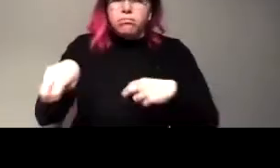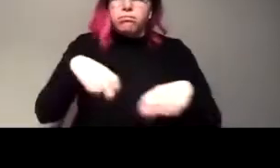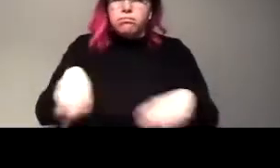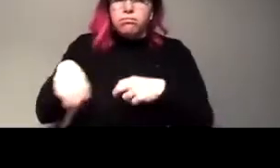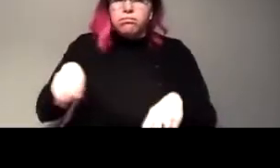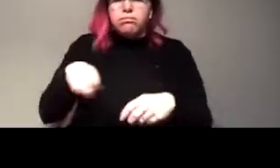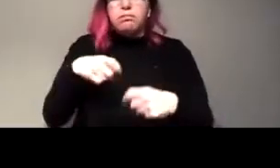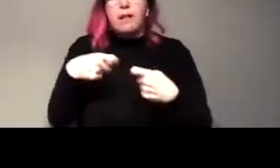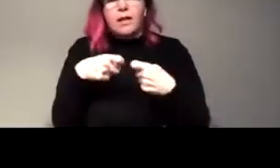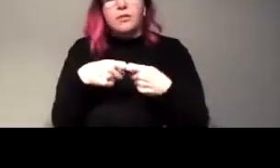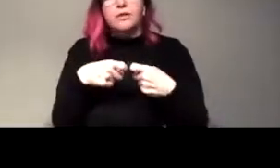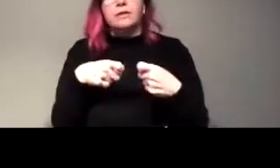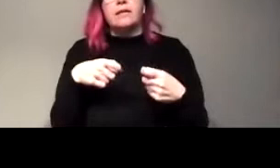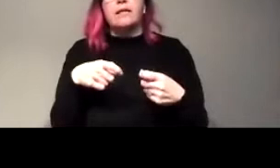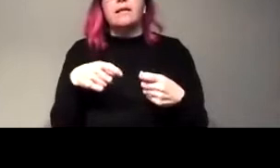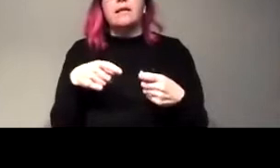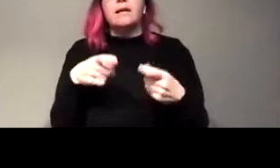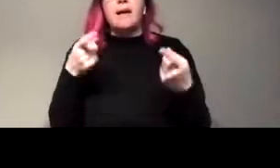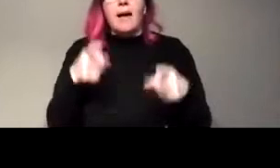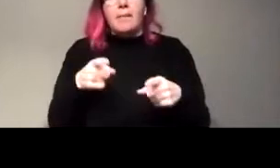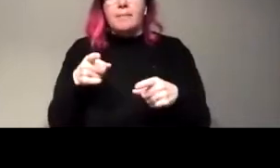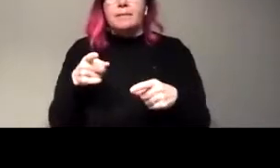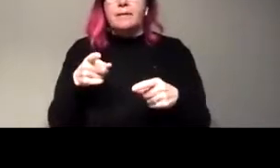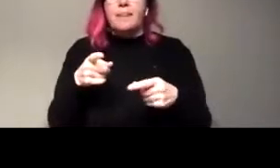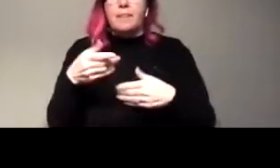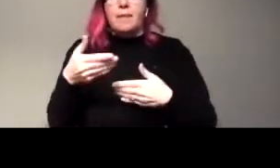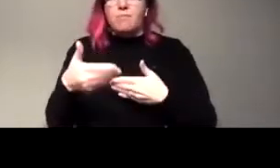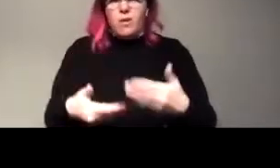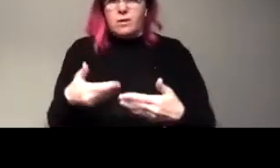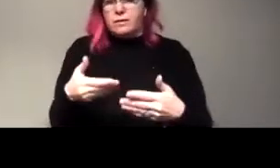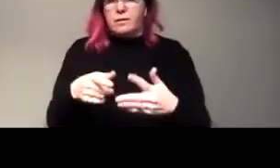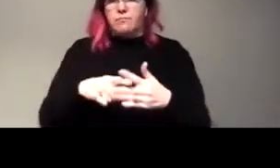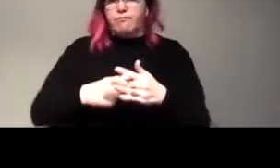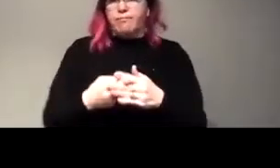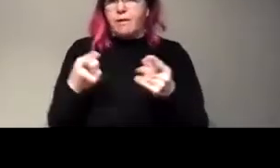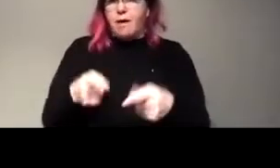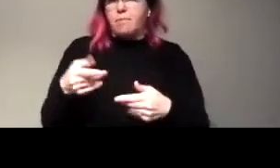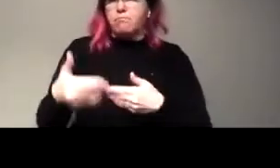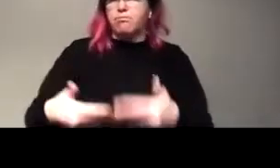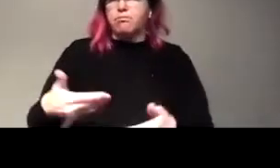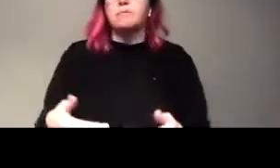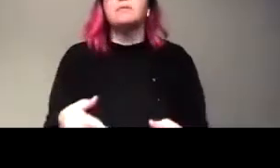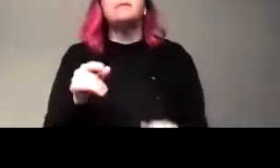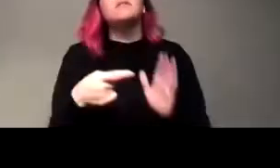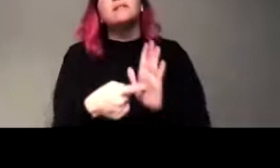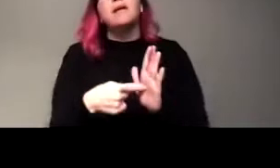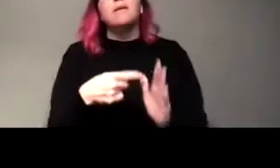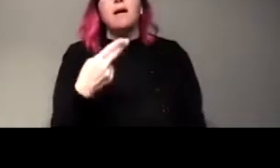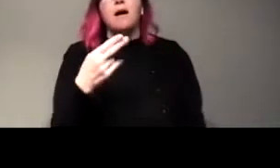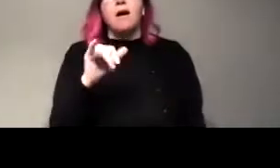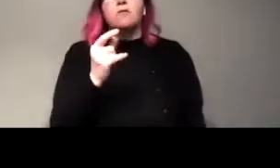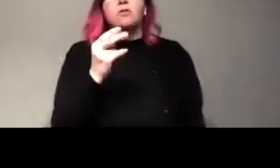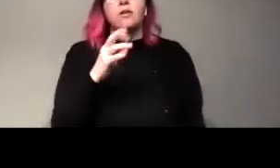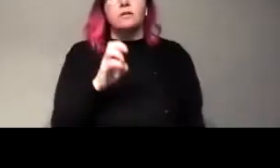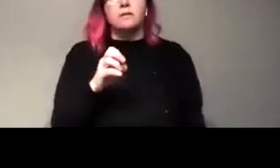enzymes. And that actually drives their process. So, you know, we can, if we have, for example, this hydrogenase on there, and we